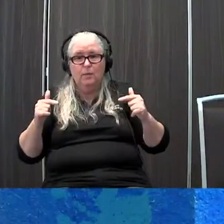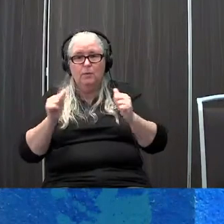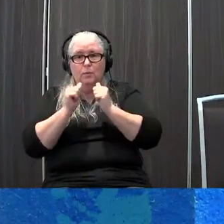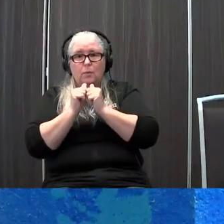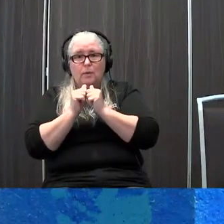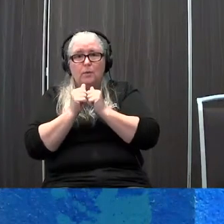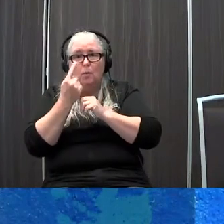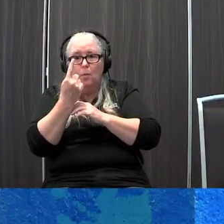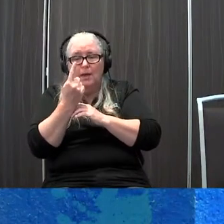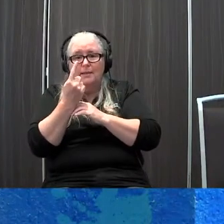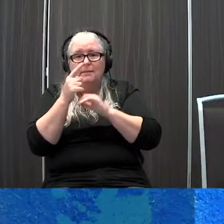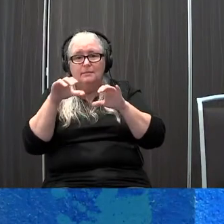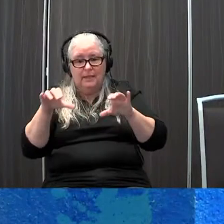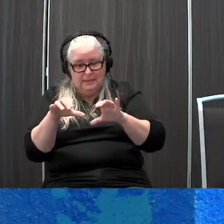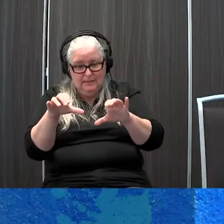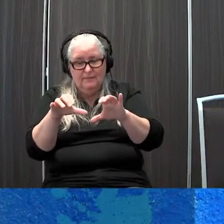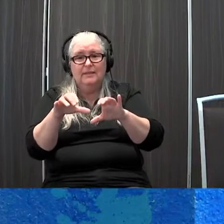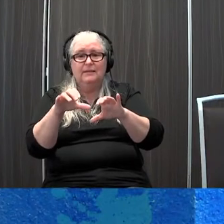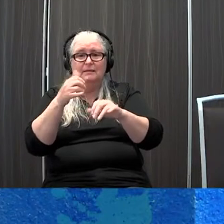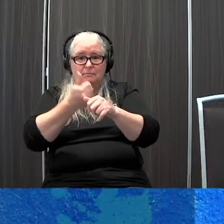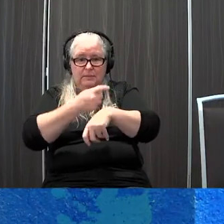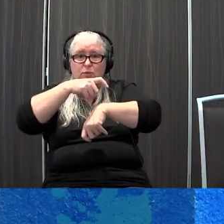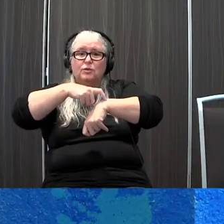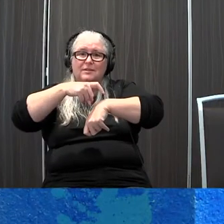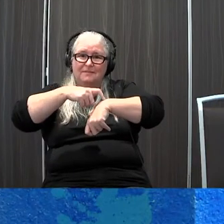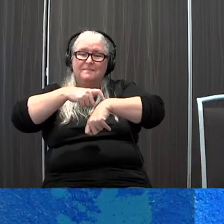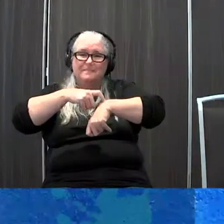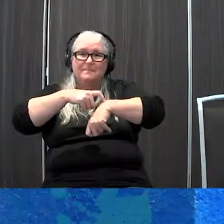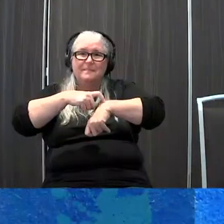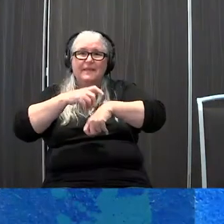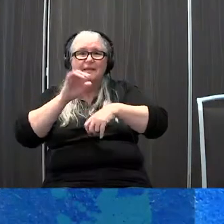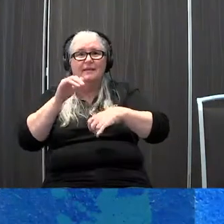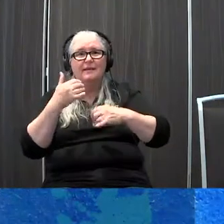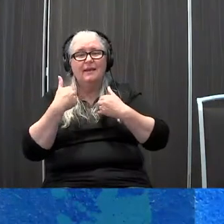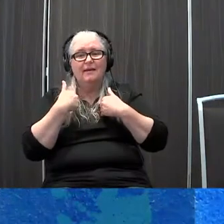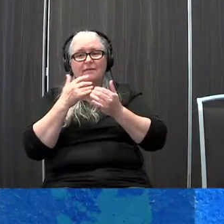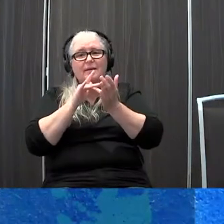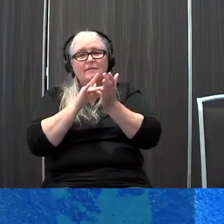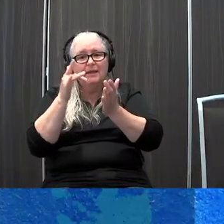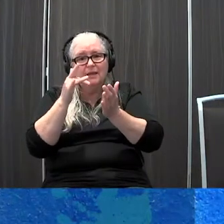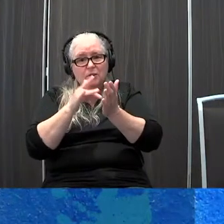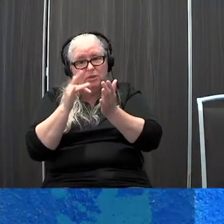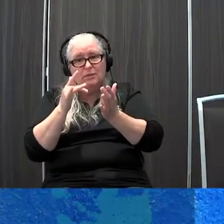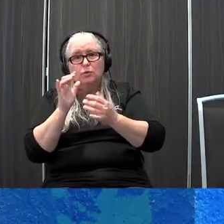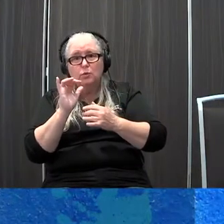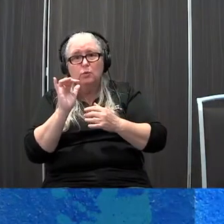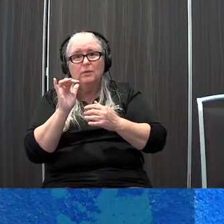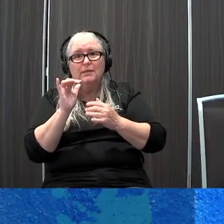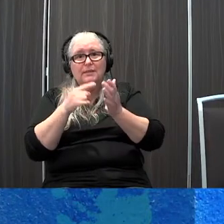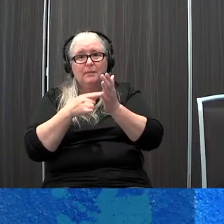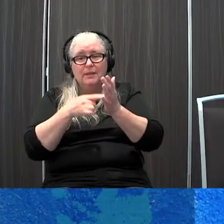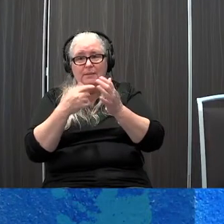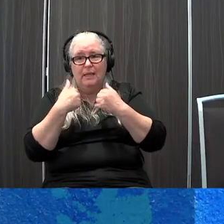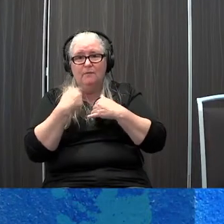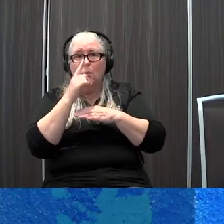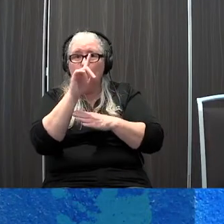or a single activity at a time and so there are some advantages sometimes to just having a single page